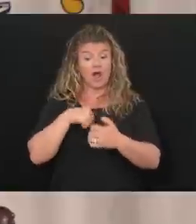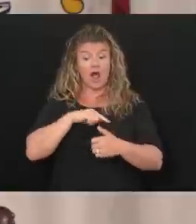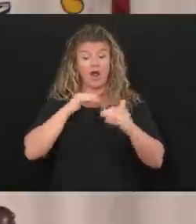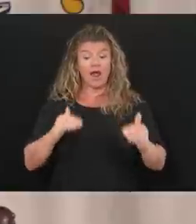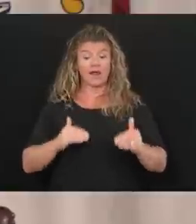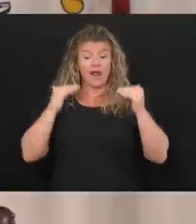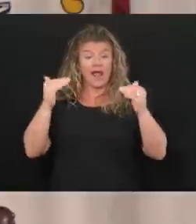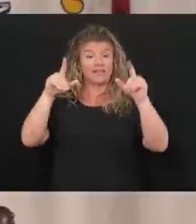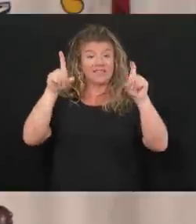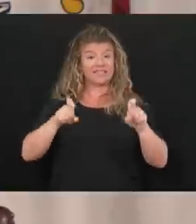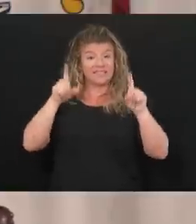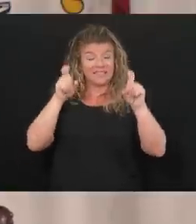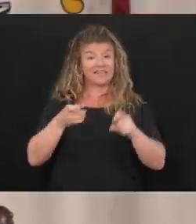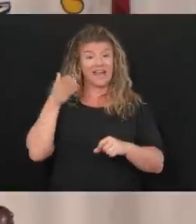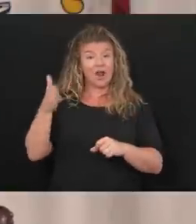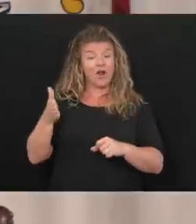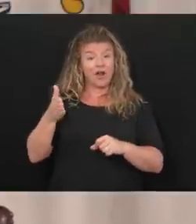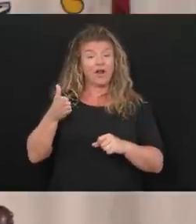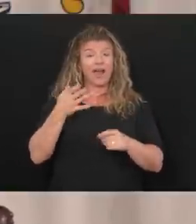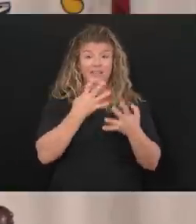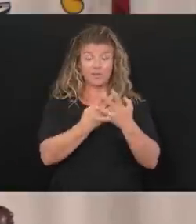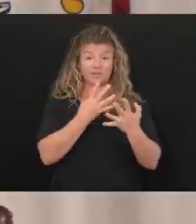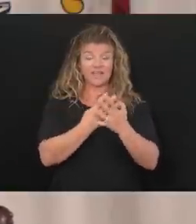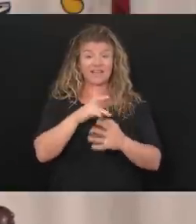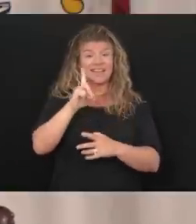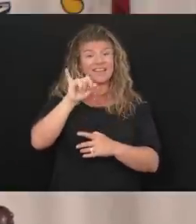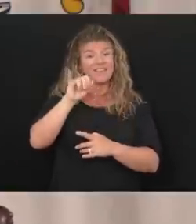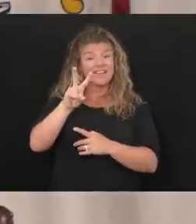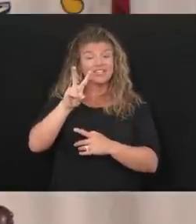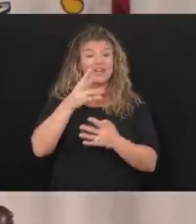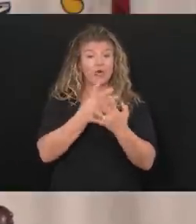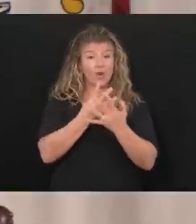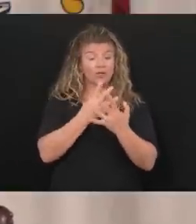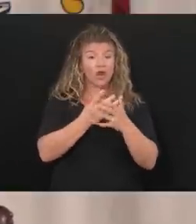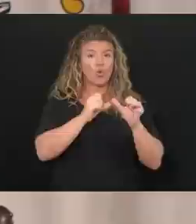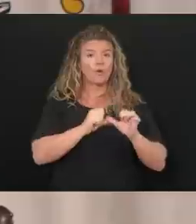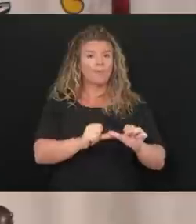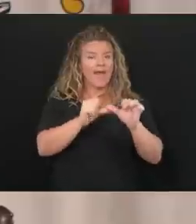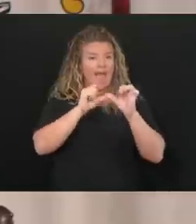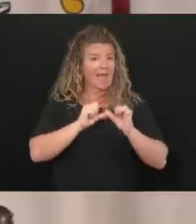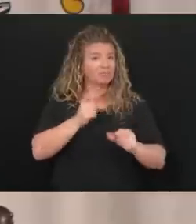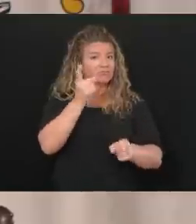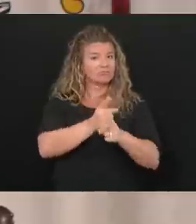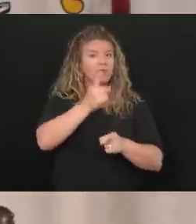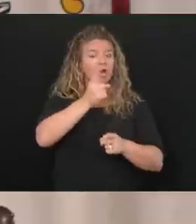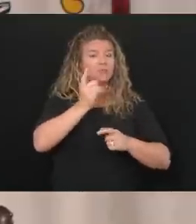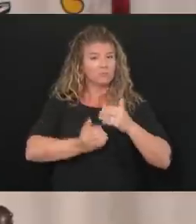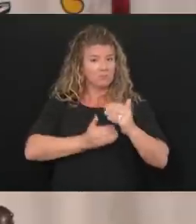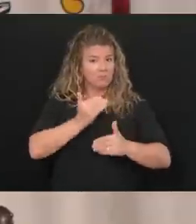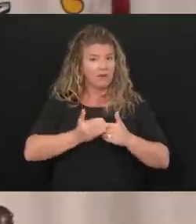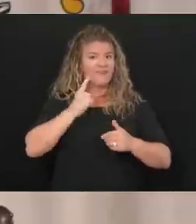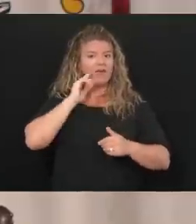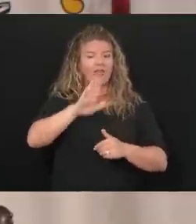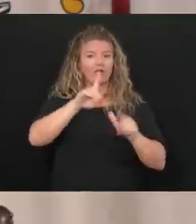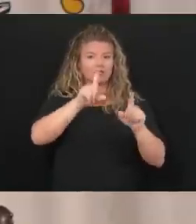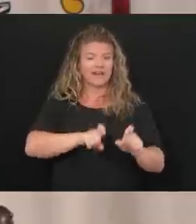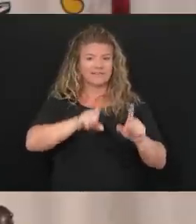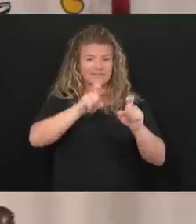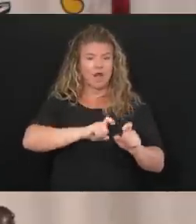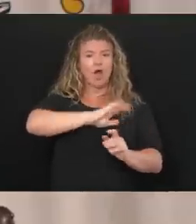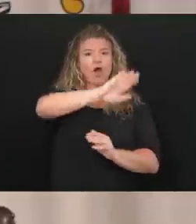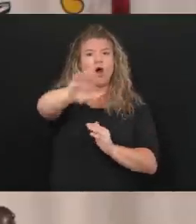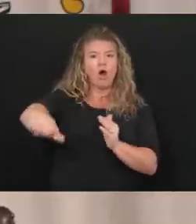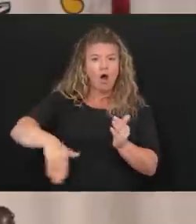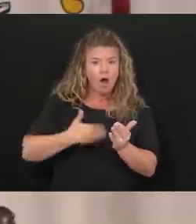correctional facilities. The Division of Corrections remains on track to expand enhanced testing to all